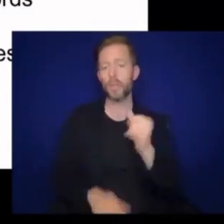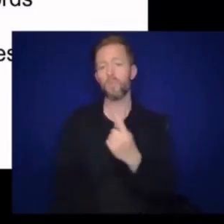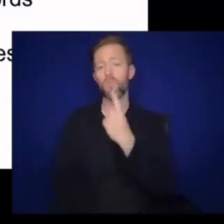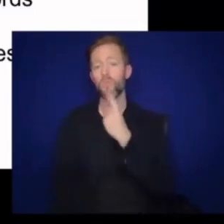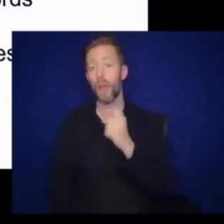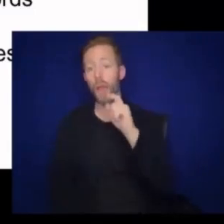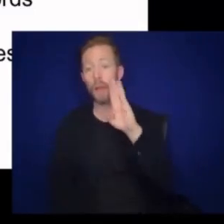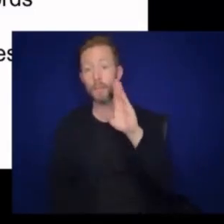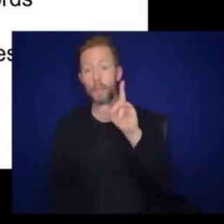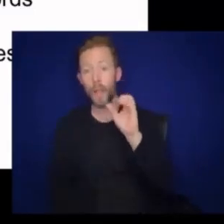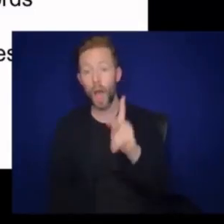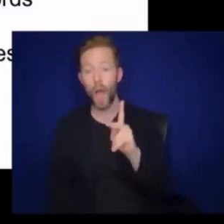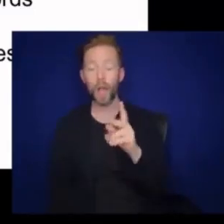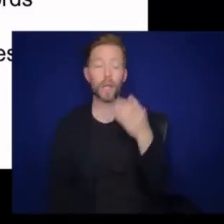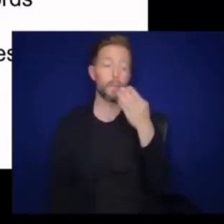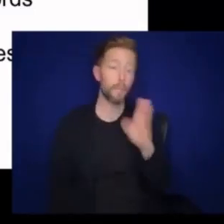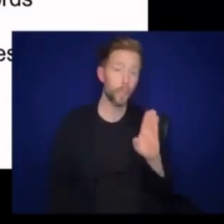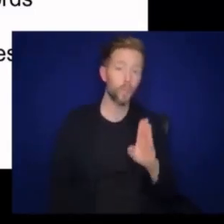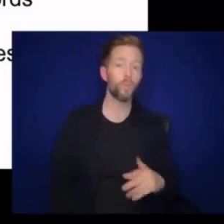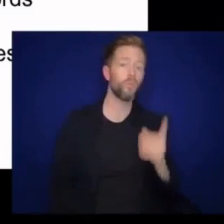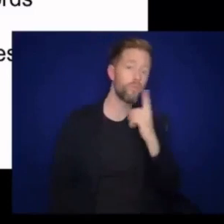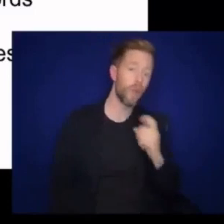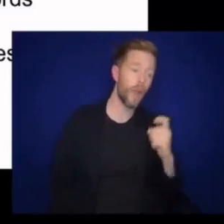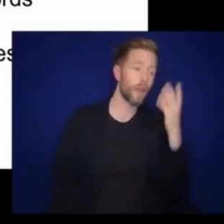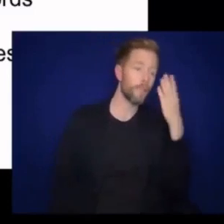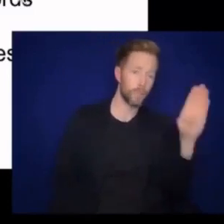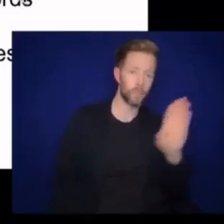like red block, blue block, red block.